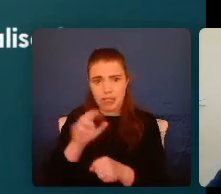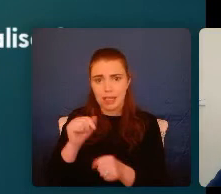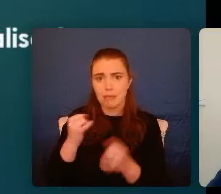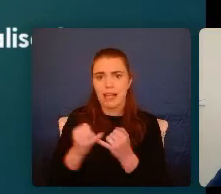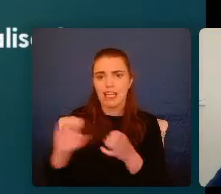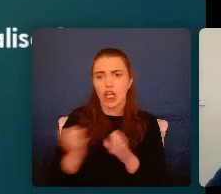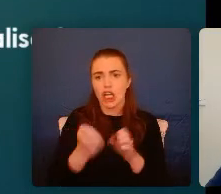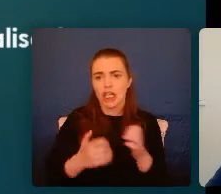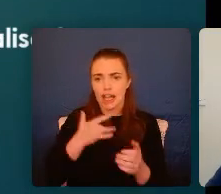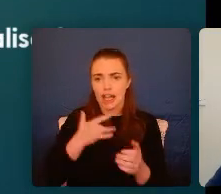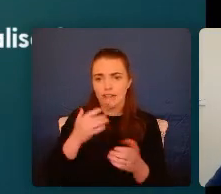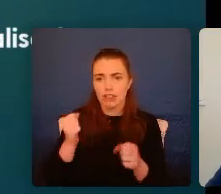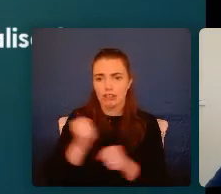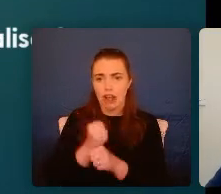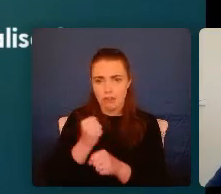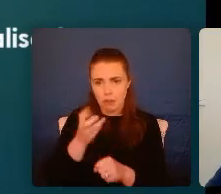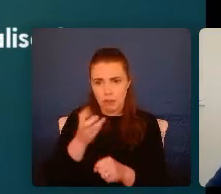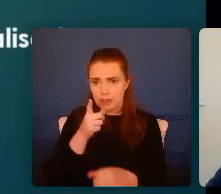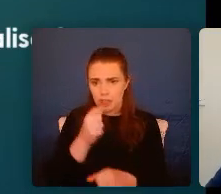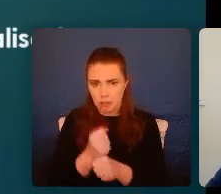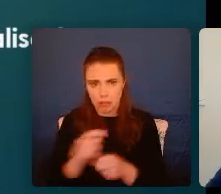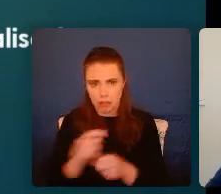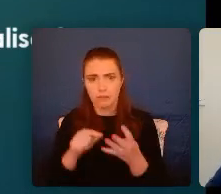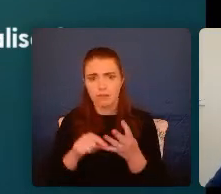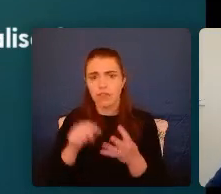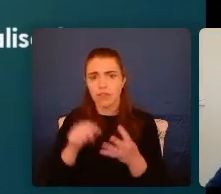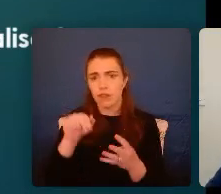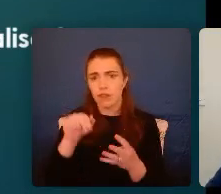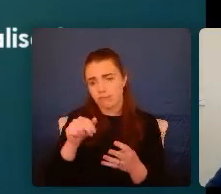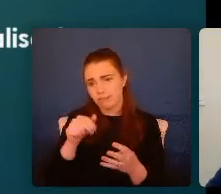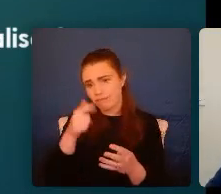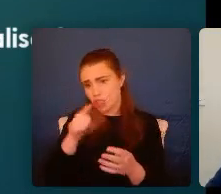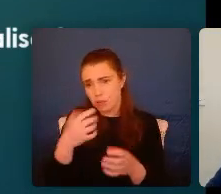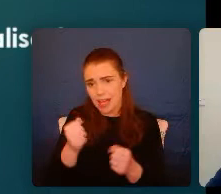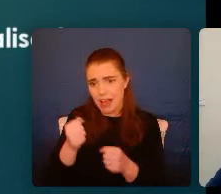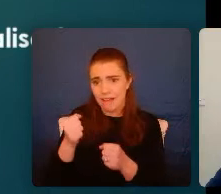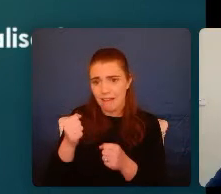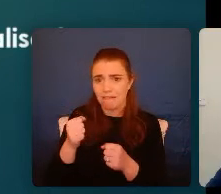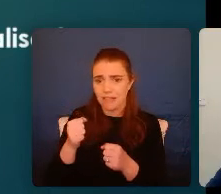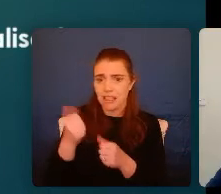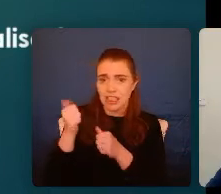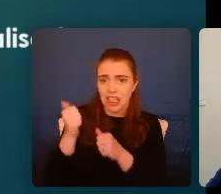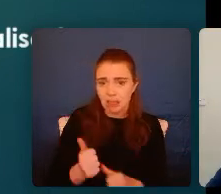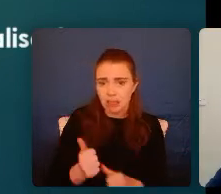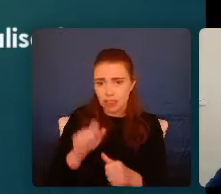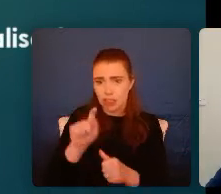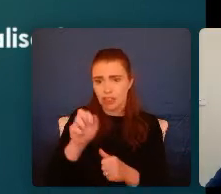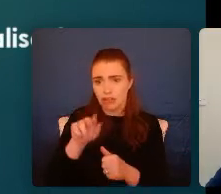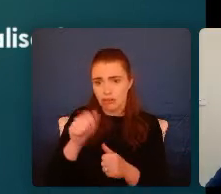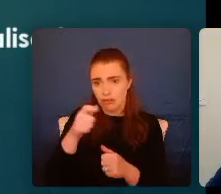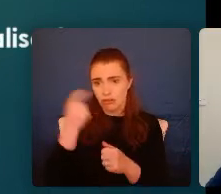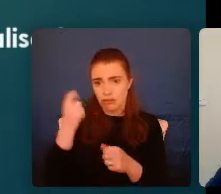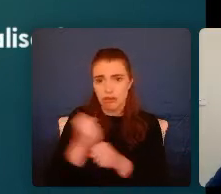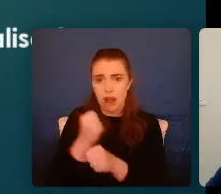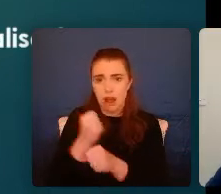and ACEs. We also unfortunately see incidents of intergenerational trauma where we have within families that trauma is passed from